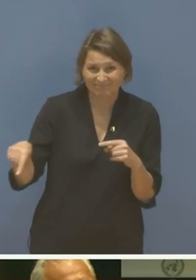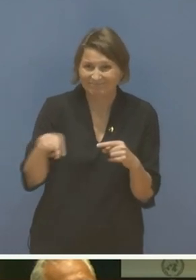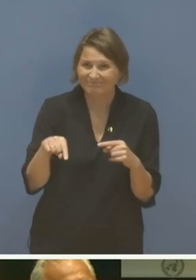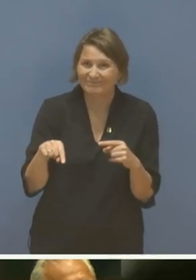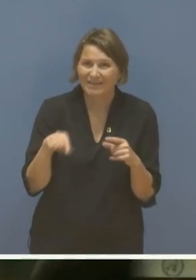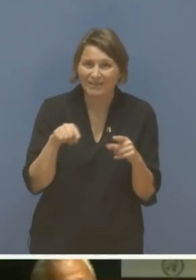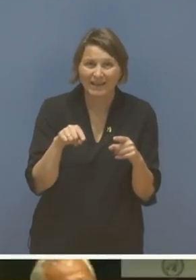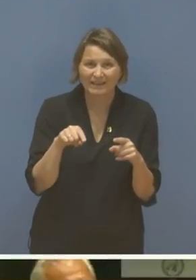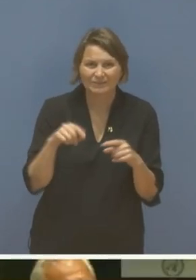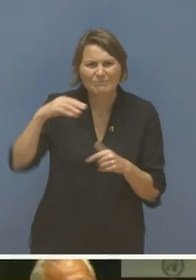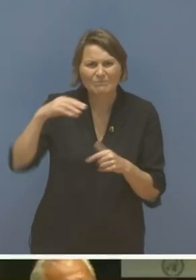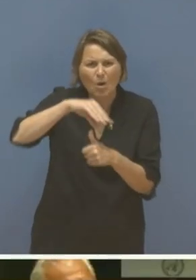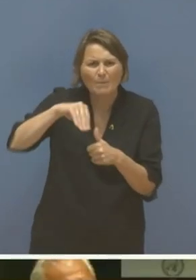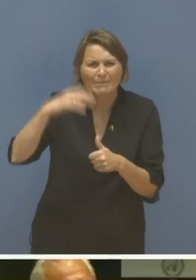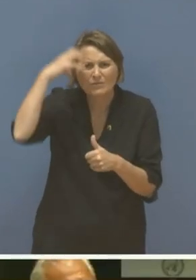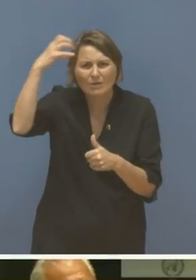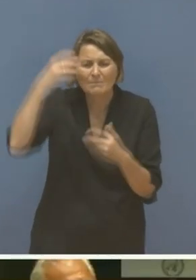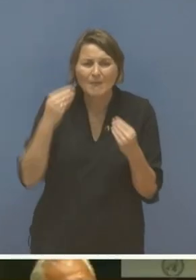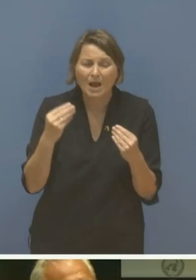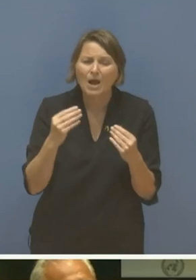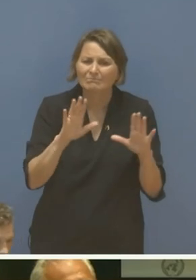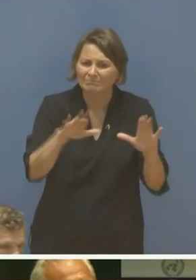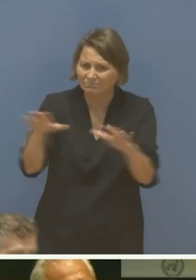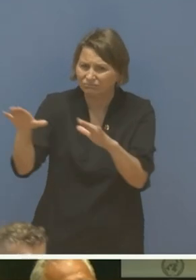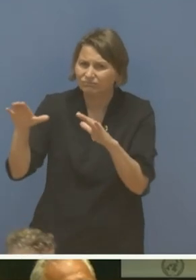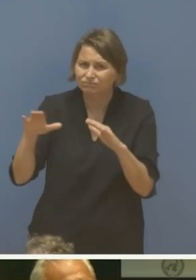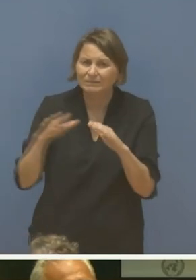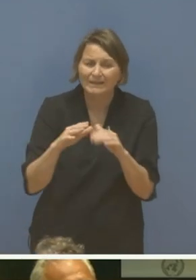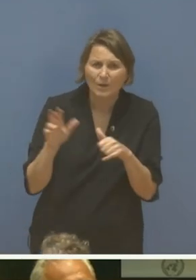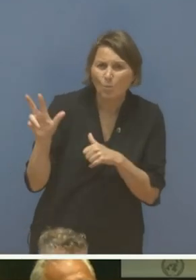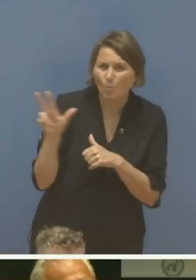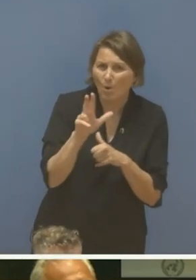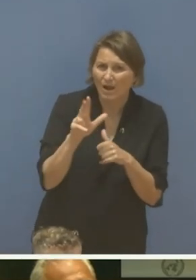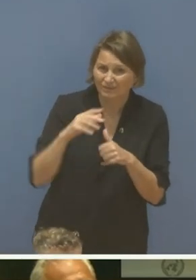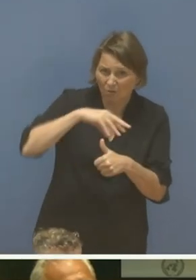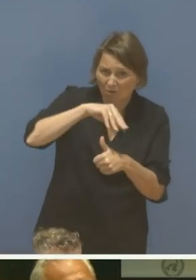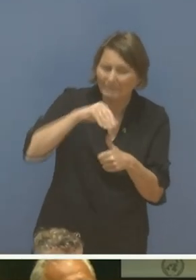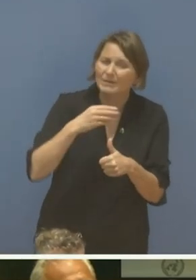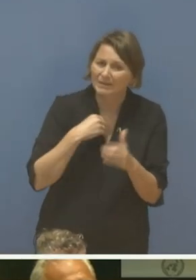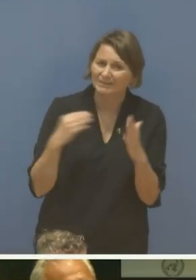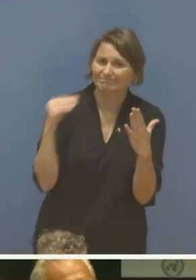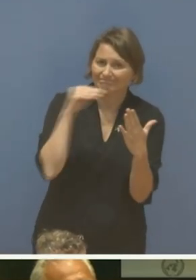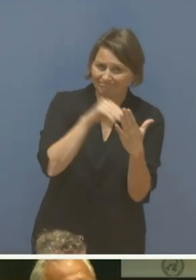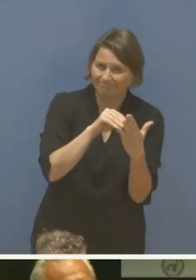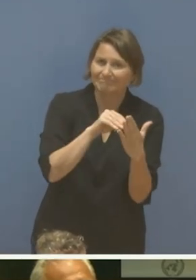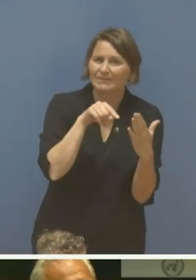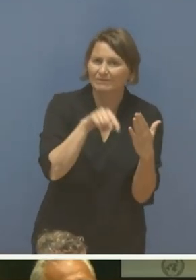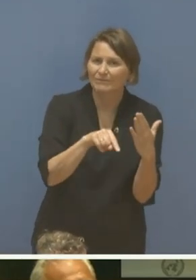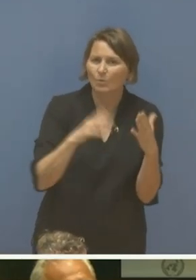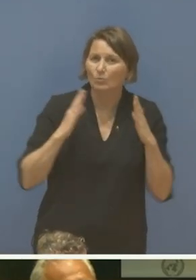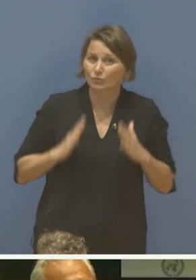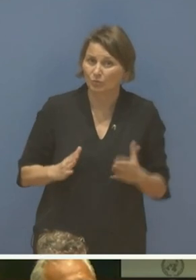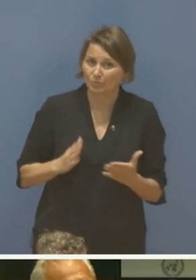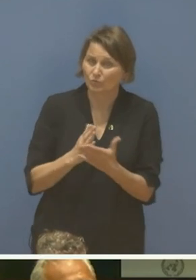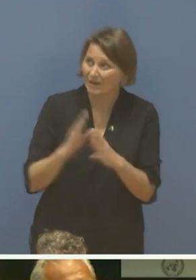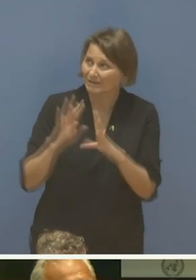therefore, call for the issue of the occupation of Western Armenia to be inscribed in the agenda of the Human Rights Council. I